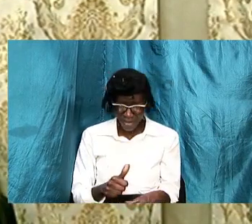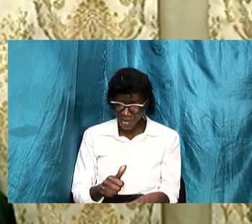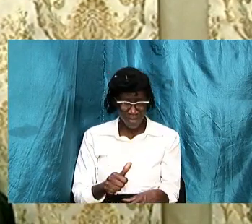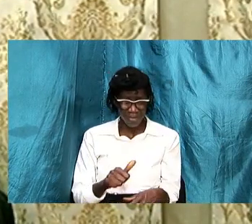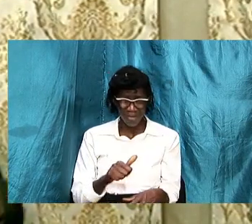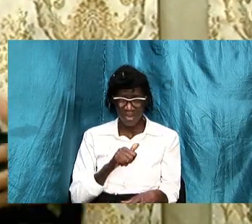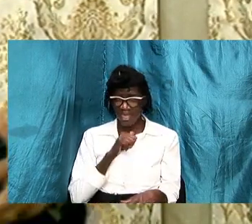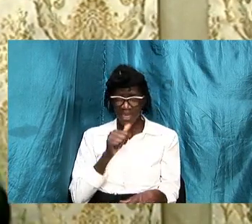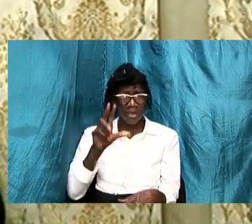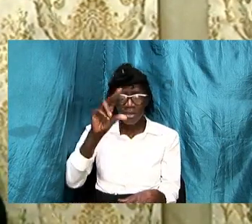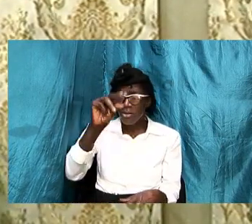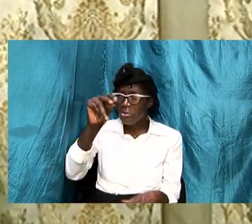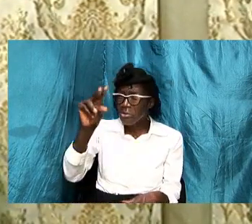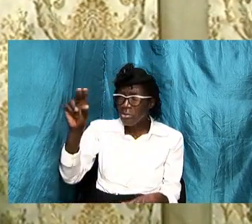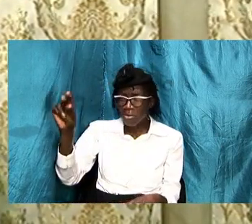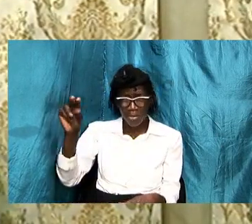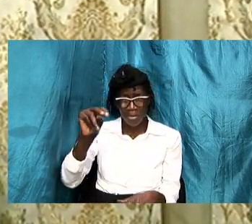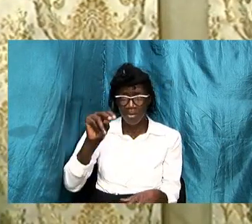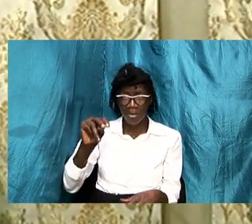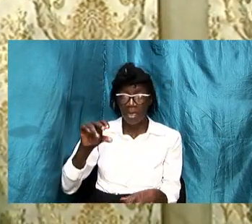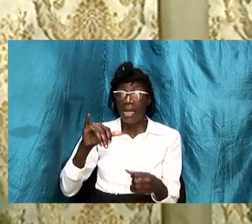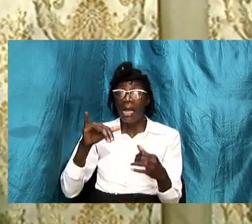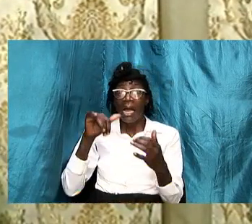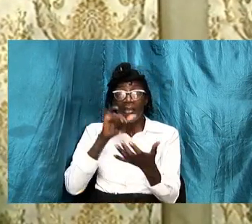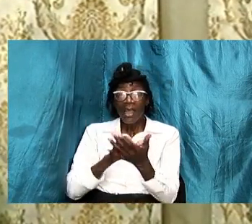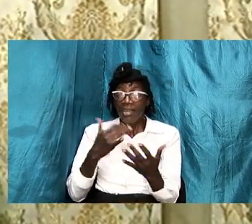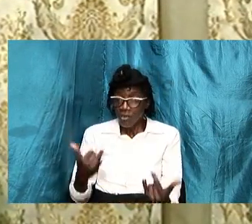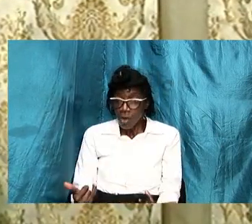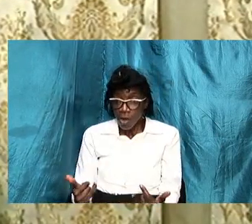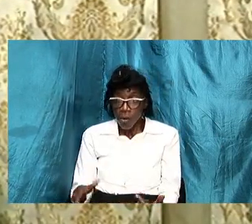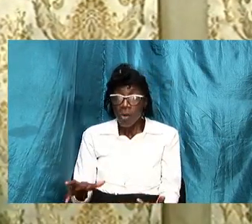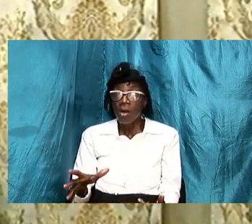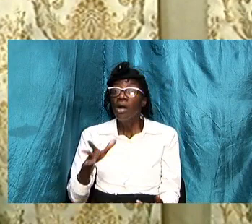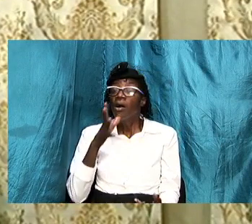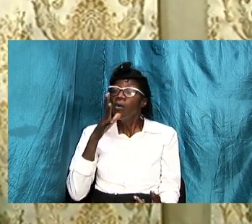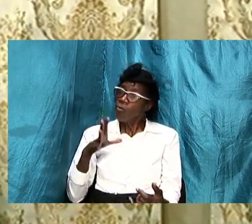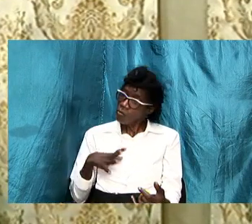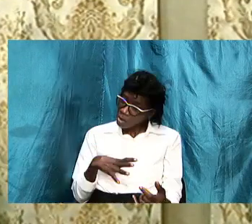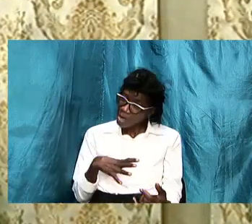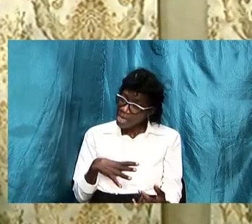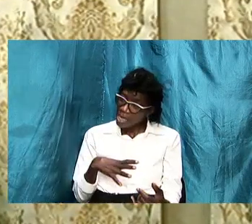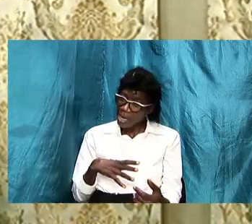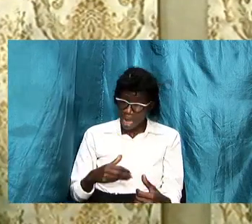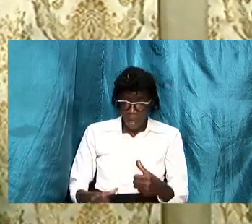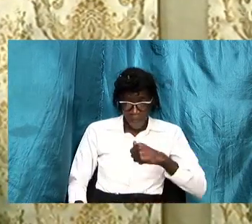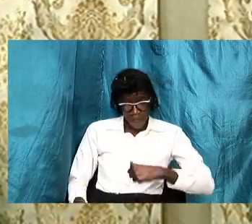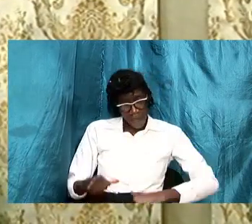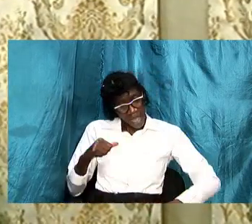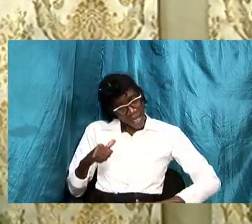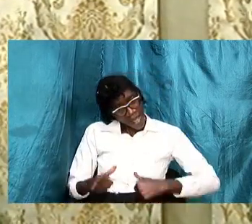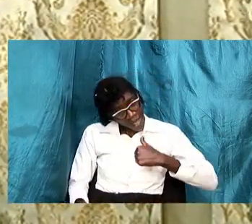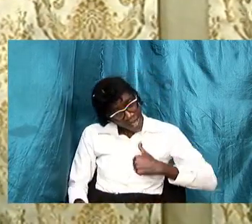how generally ladies react in terms of their emotional